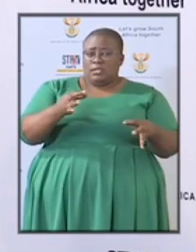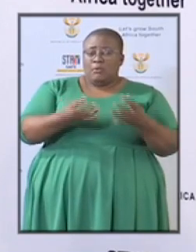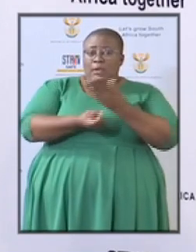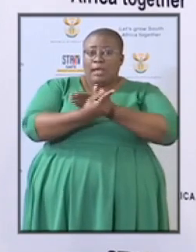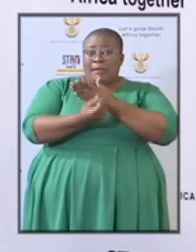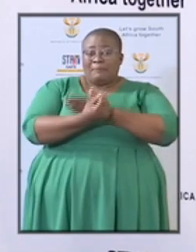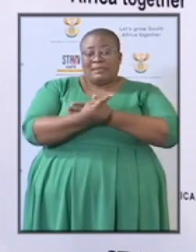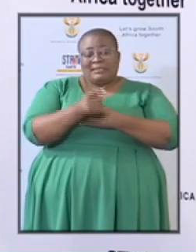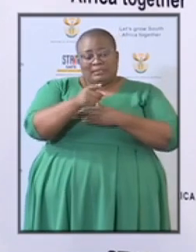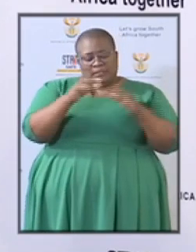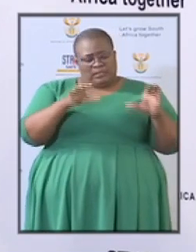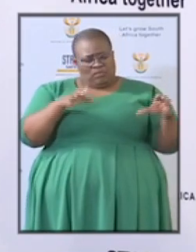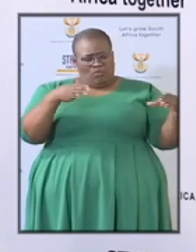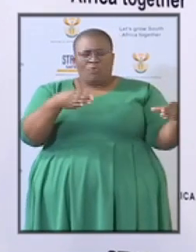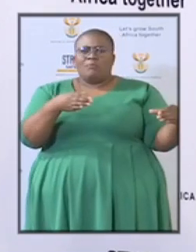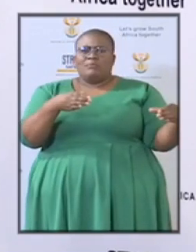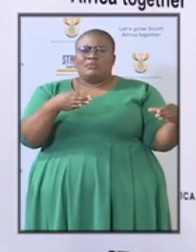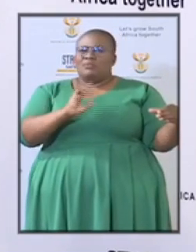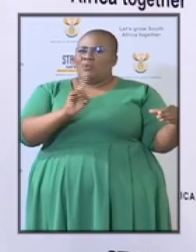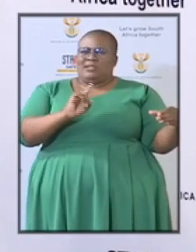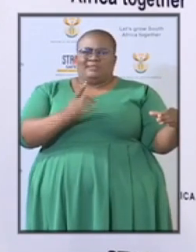take?